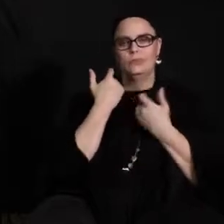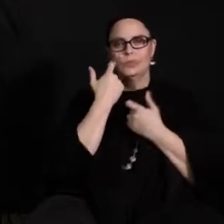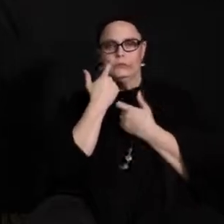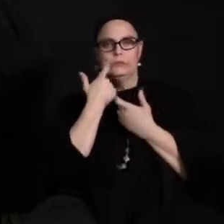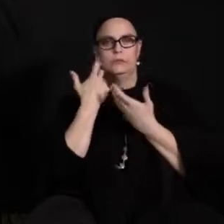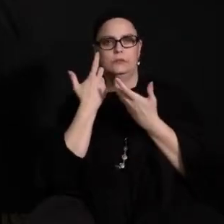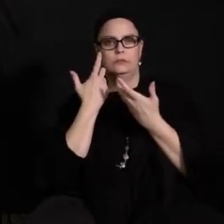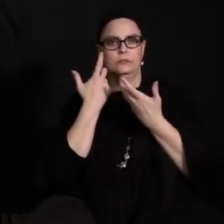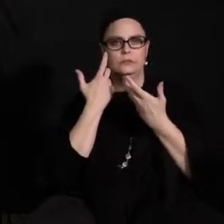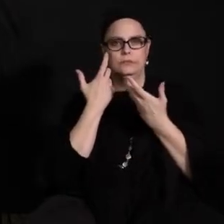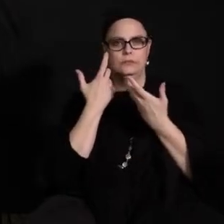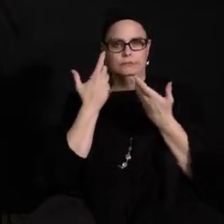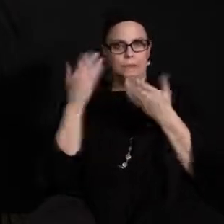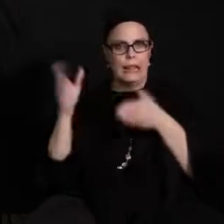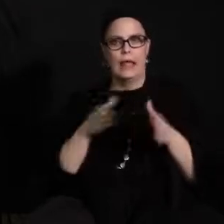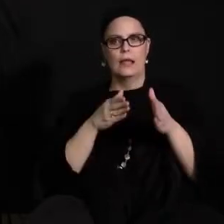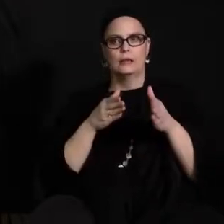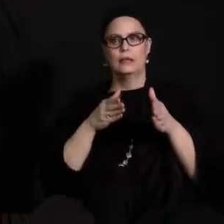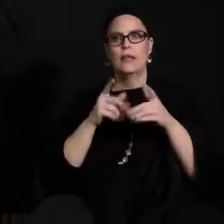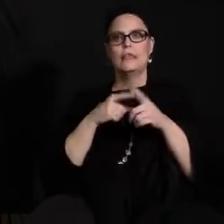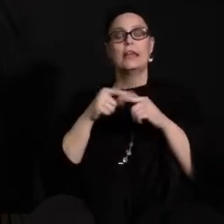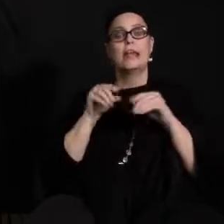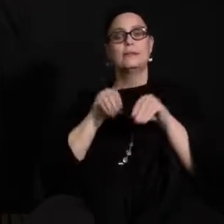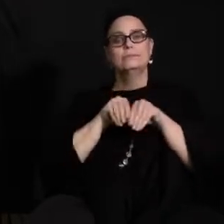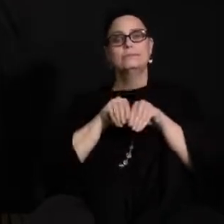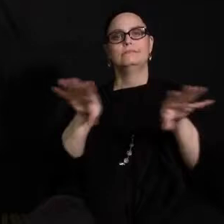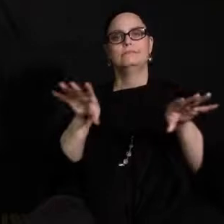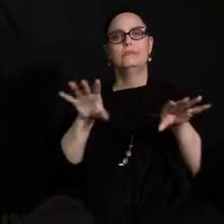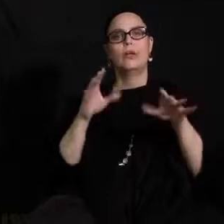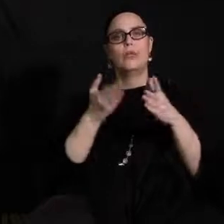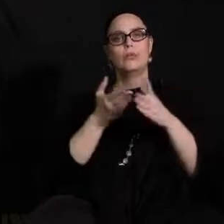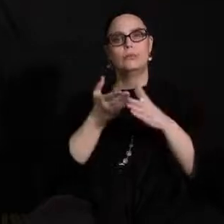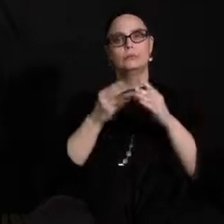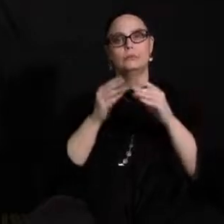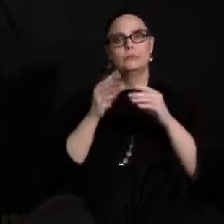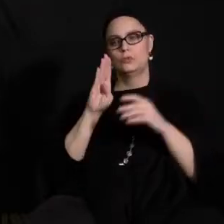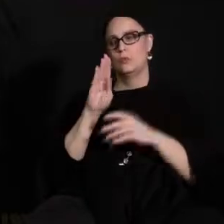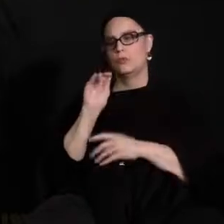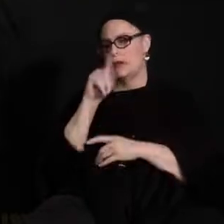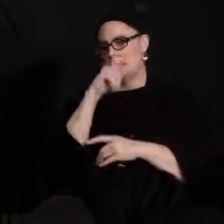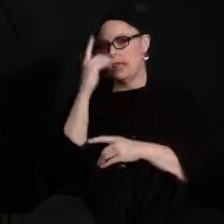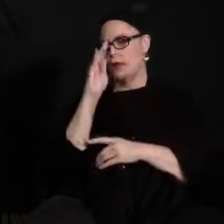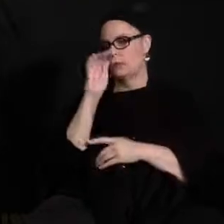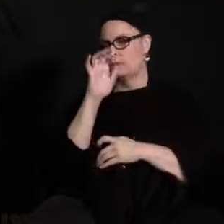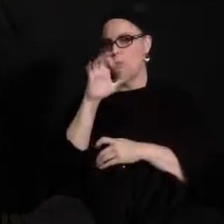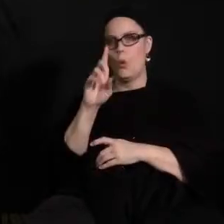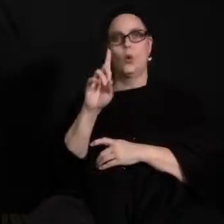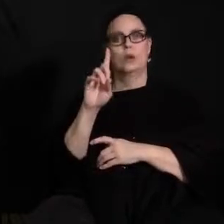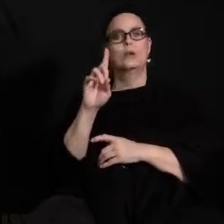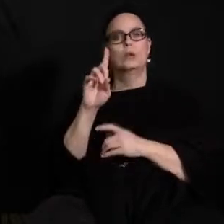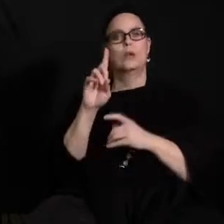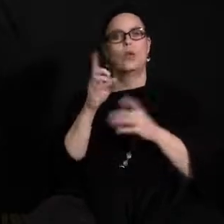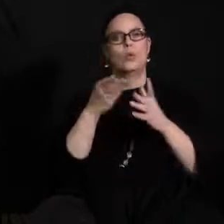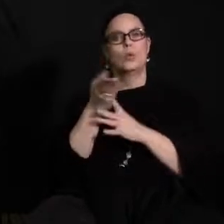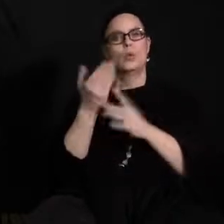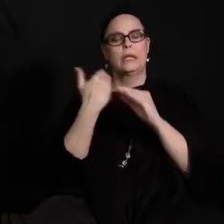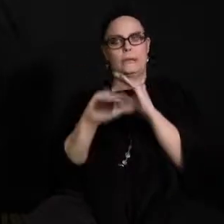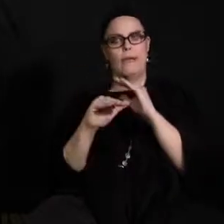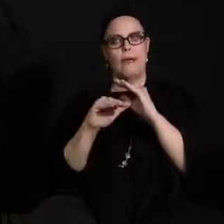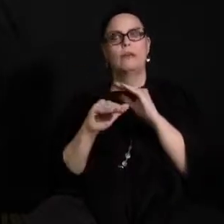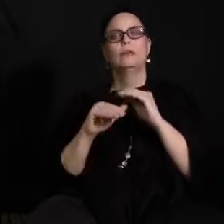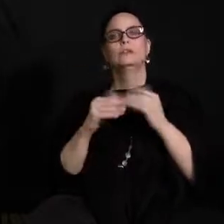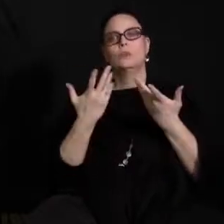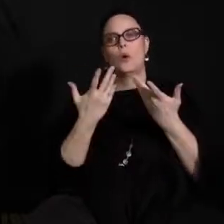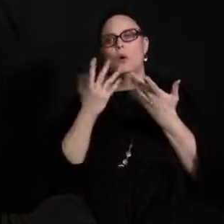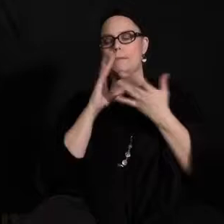I'm sending that out blackboard through email to my families. But still before that, my family liaison is crafting